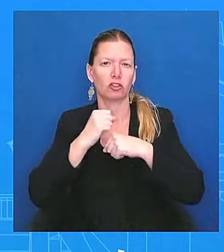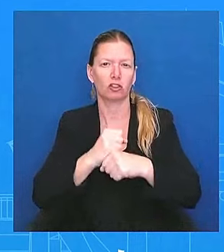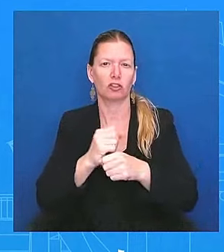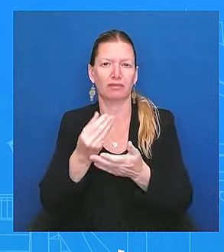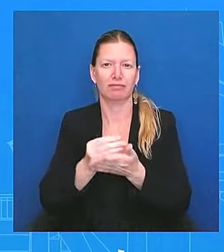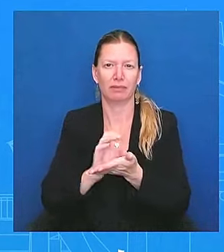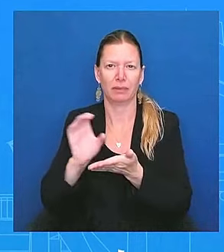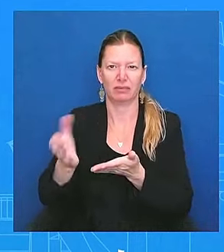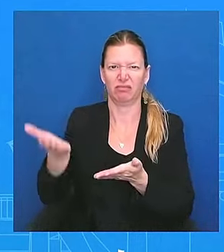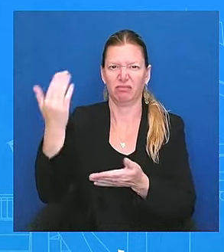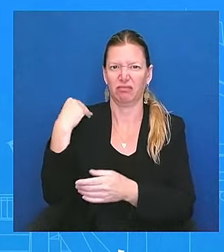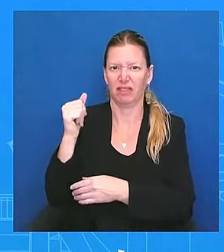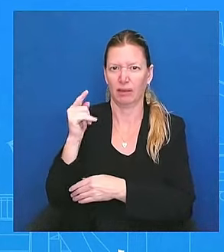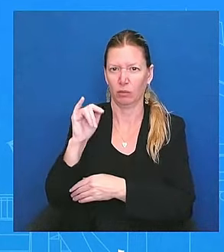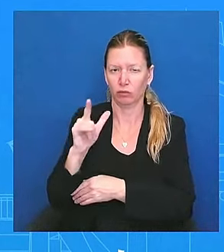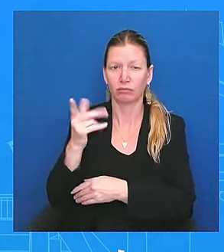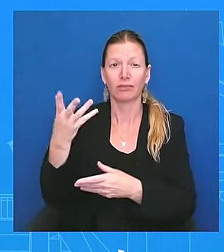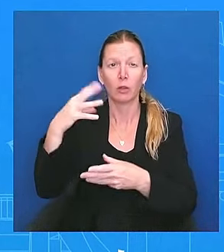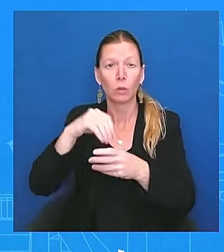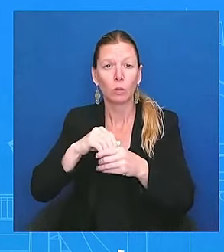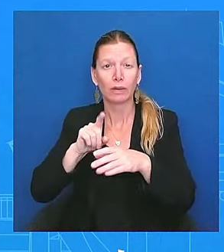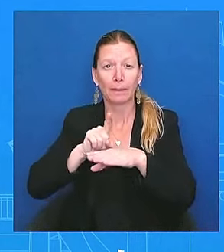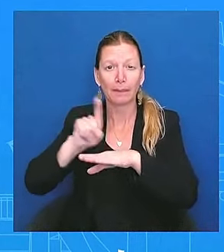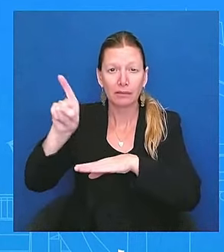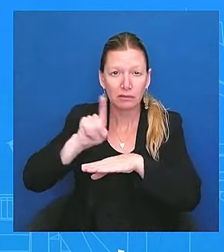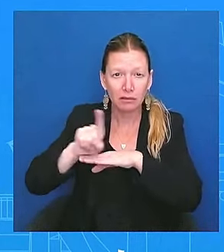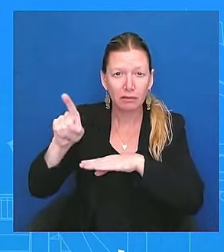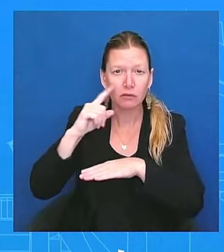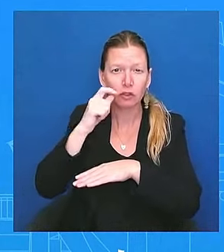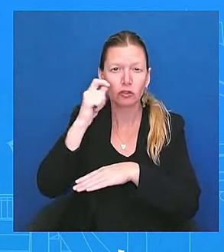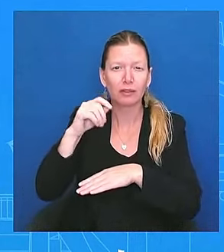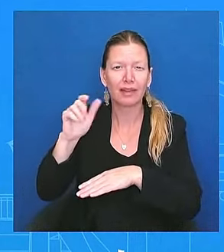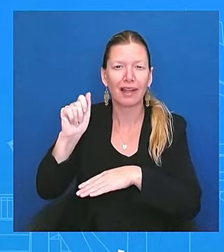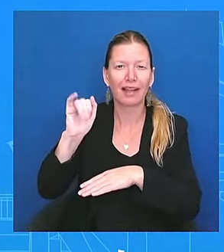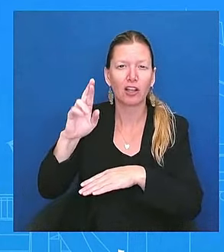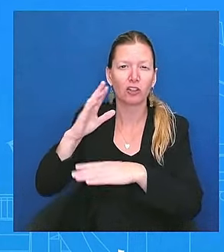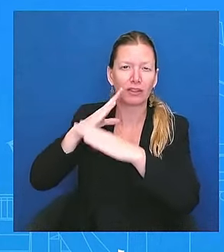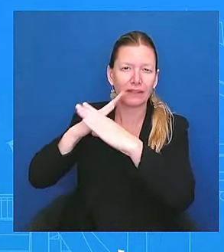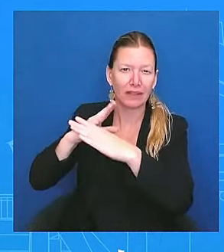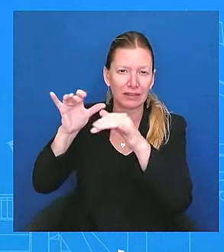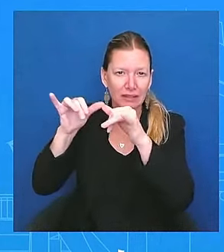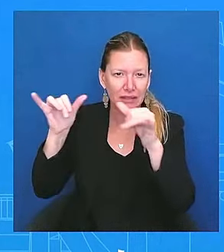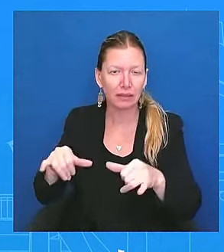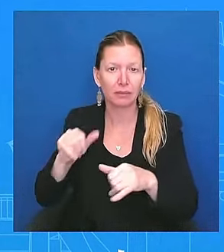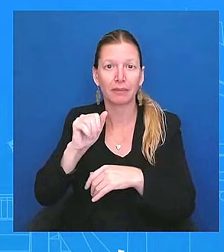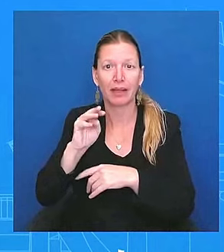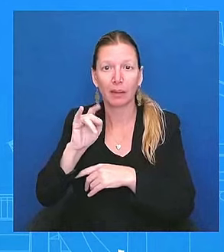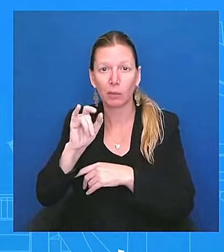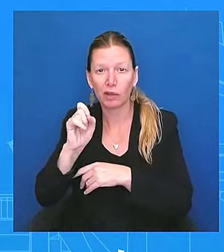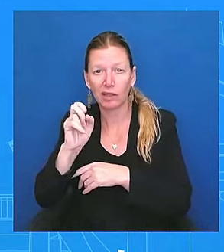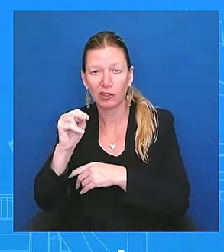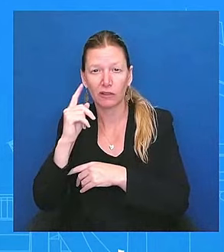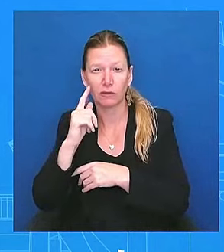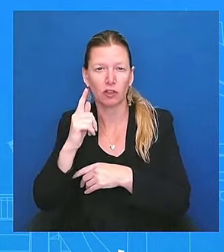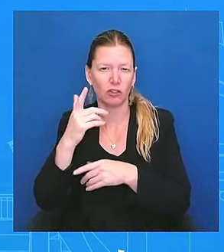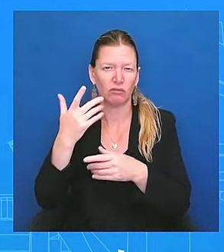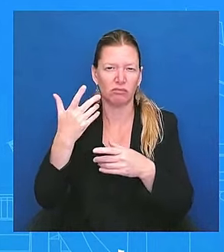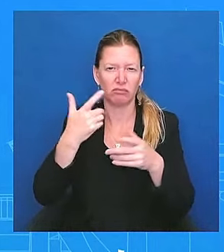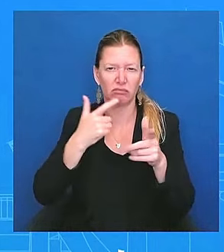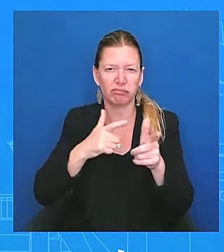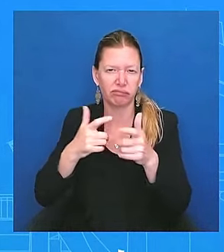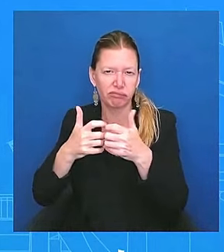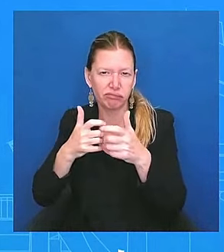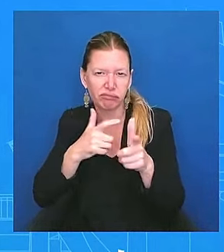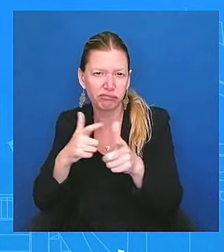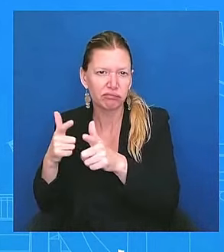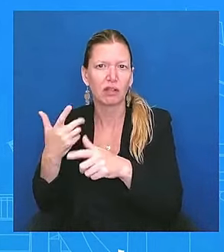mobility artillery, rocket systems, artillery rounds, and other critical capabilities that are being drawn down from U.S.